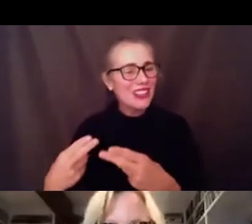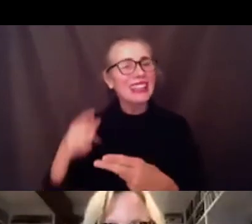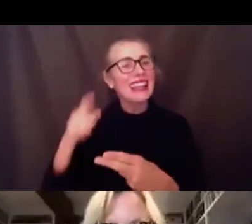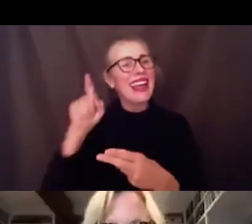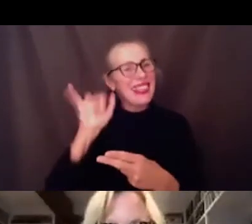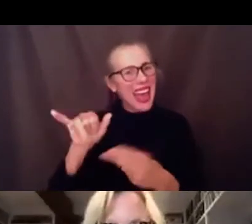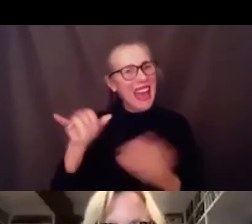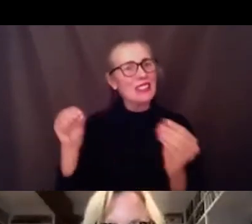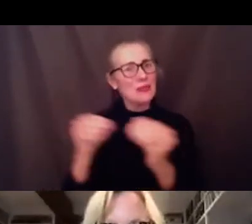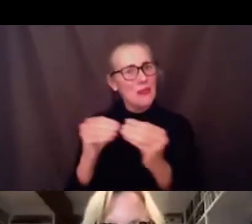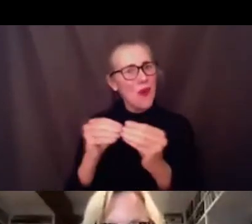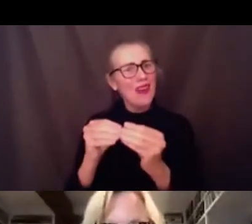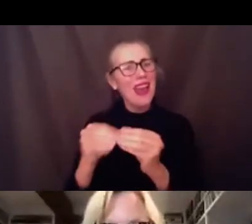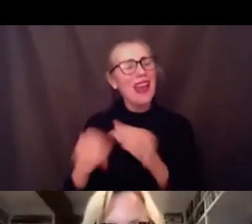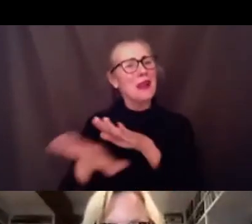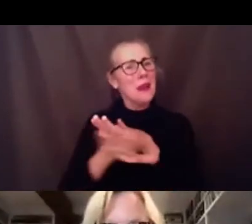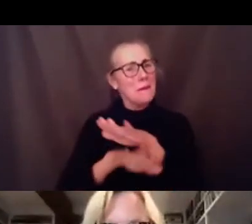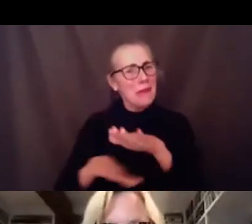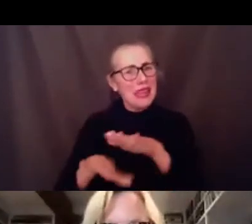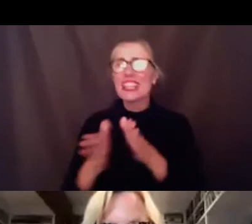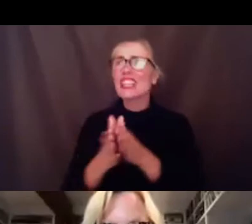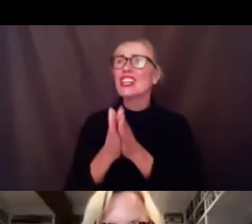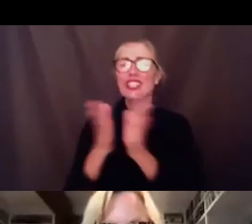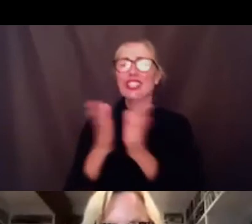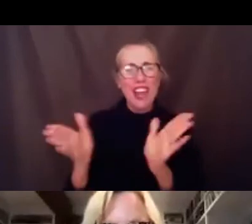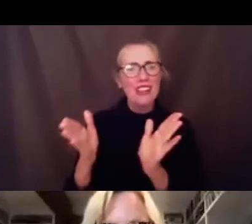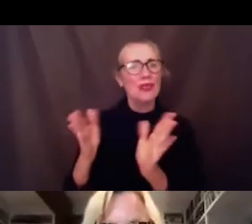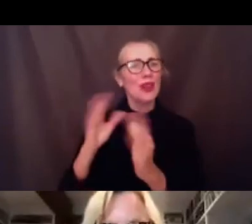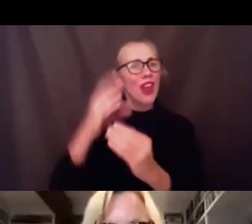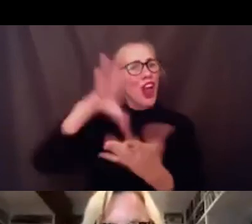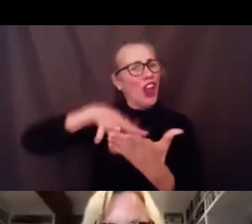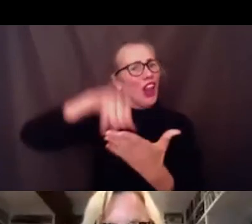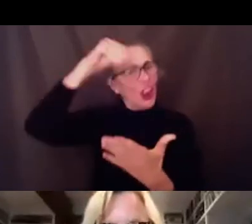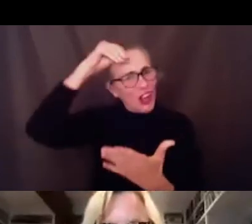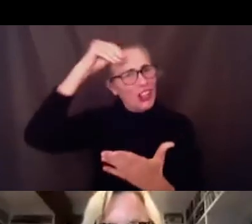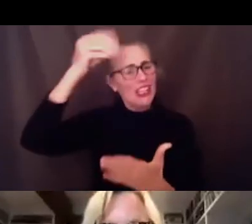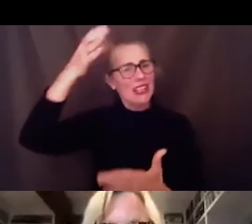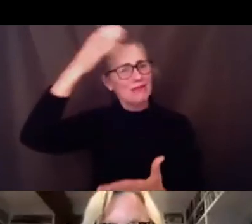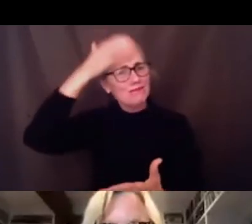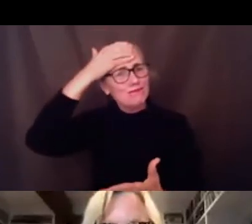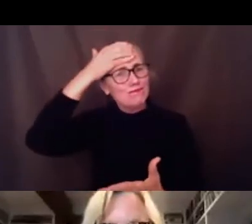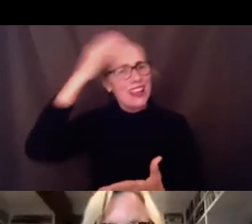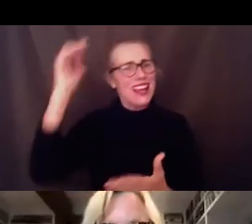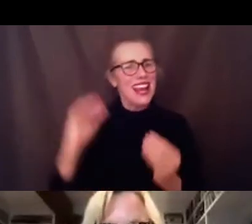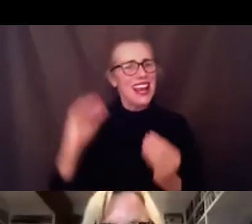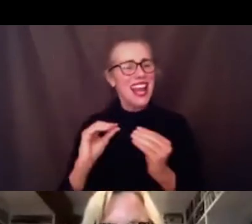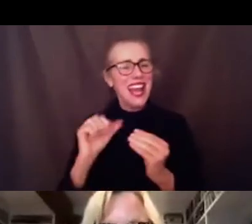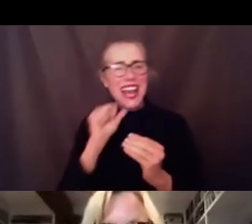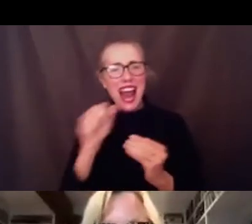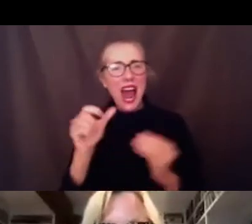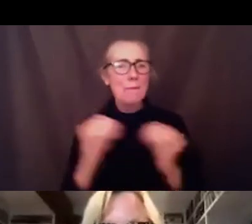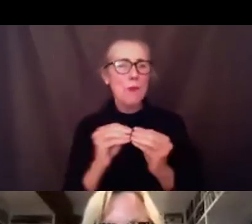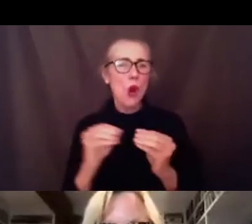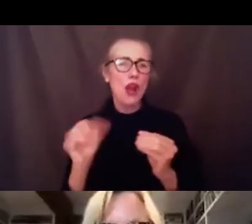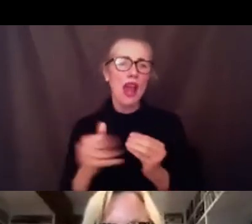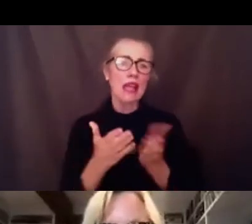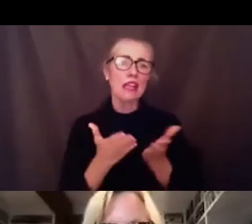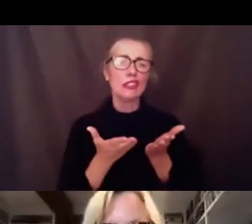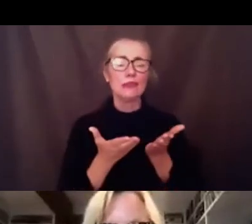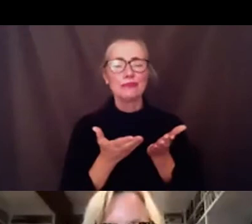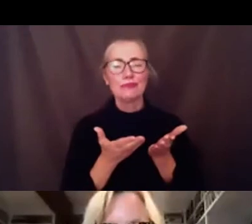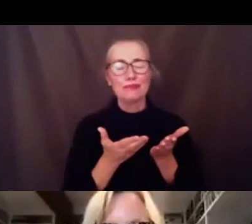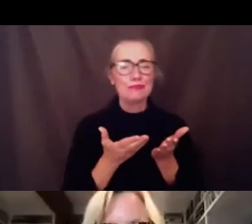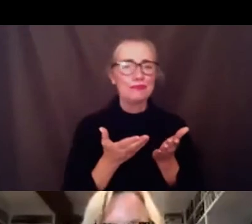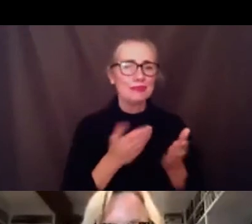so it's about that conversation where it's an appropriate one to have it's not about having teachers serve their students currently on their roster